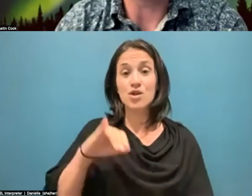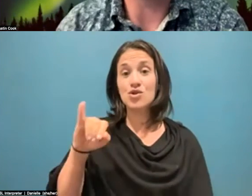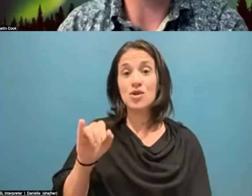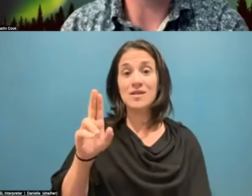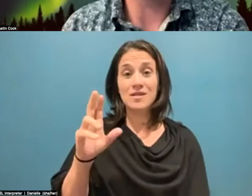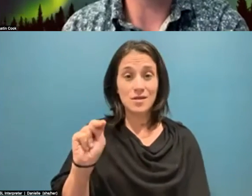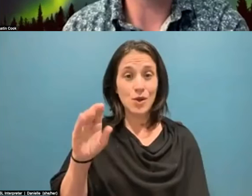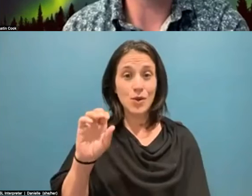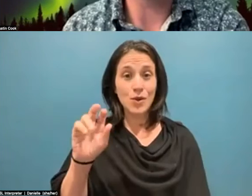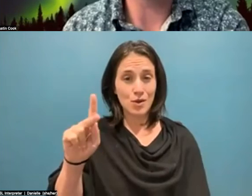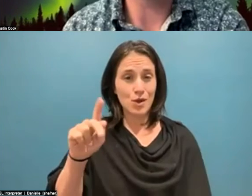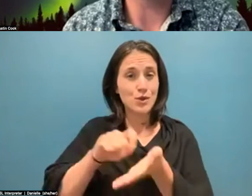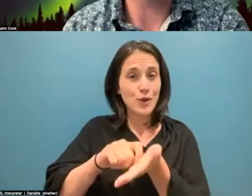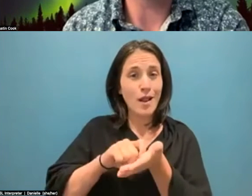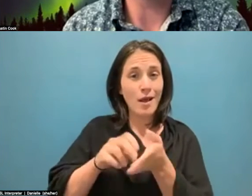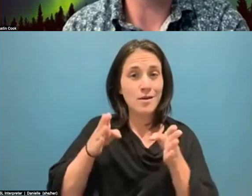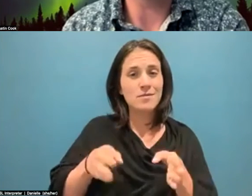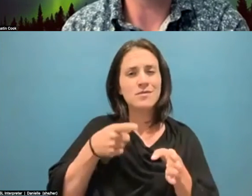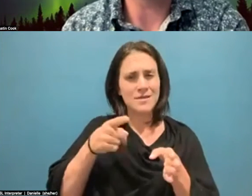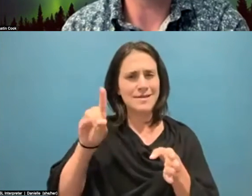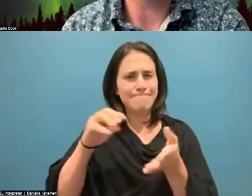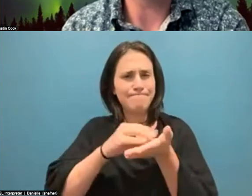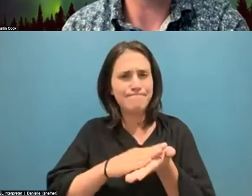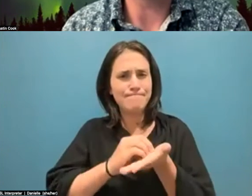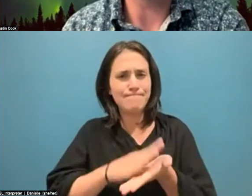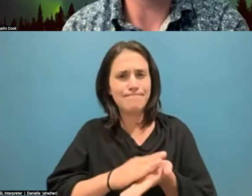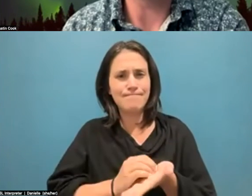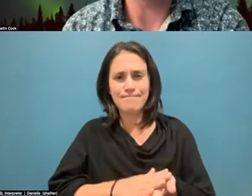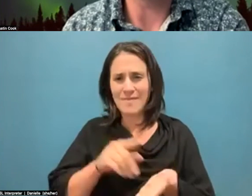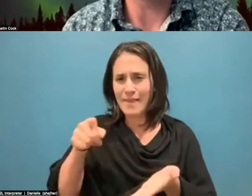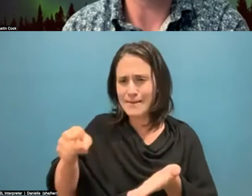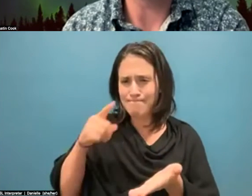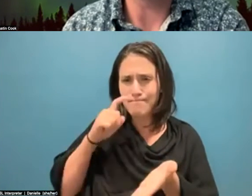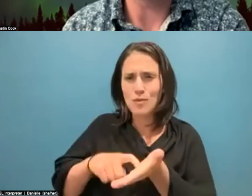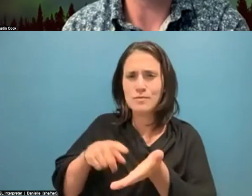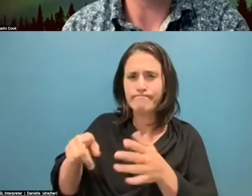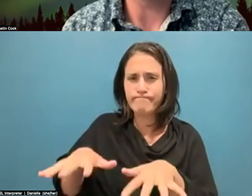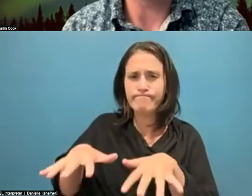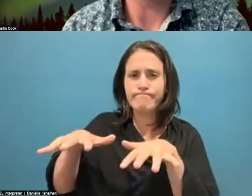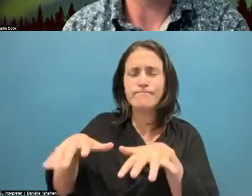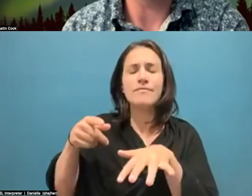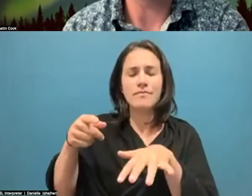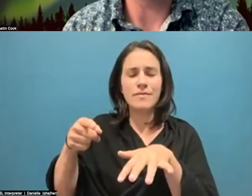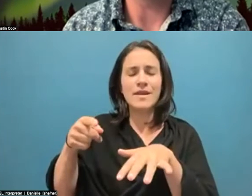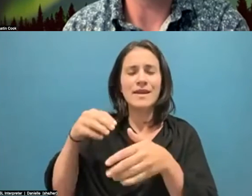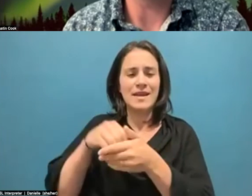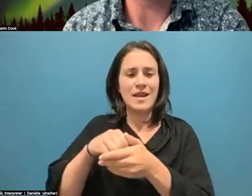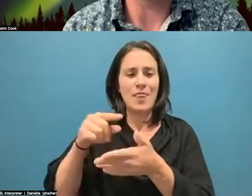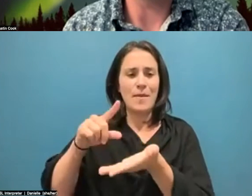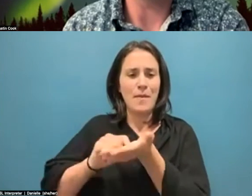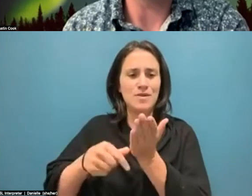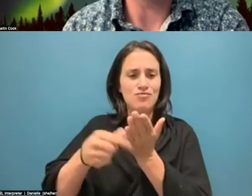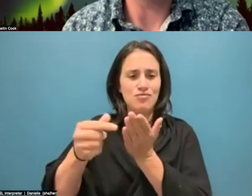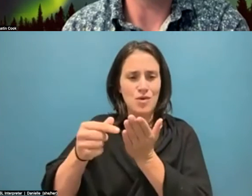his three-part series Origins that was part of the Pulitzer Center's Nationwide Connected Coastlines Reporting Initiative and was